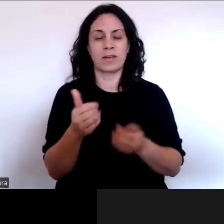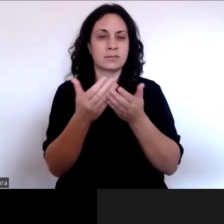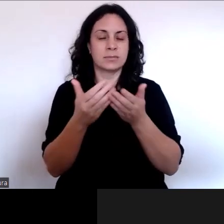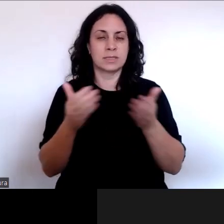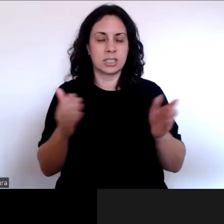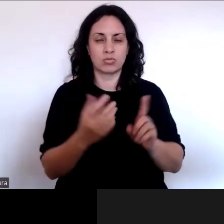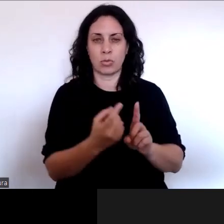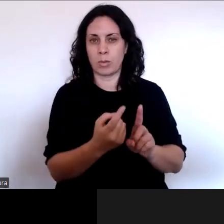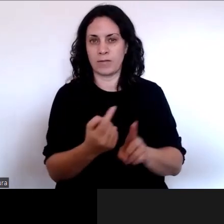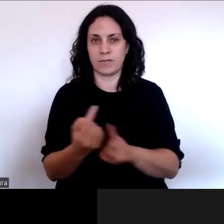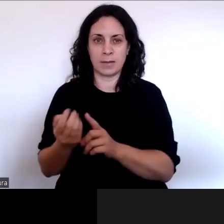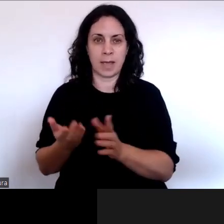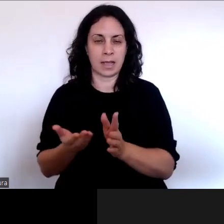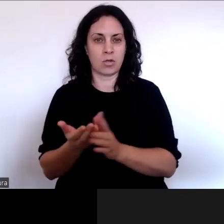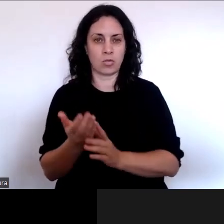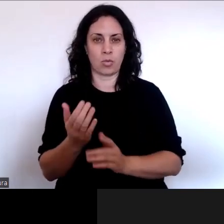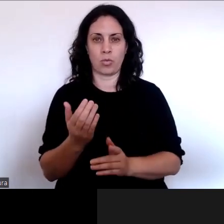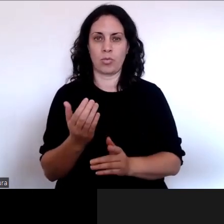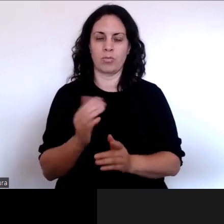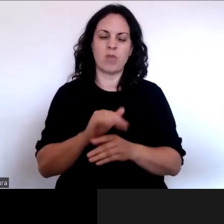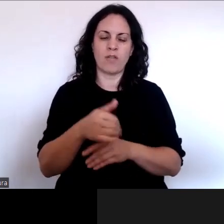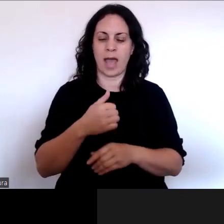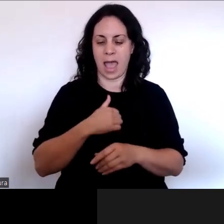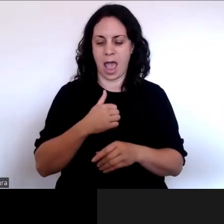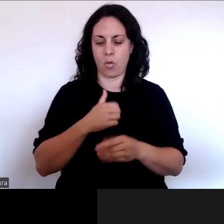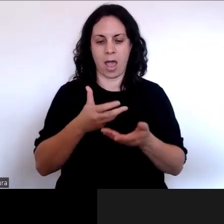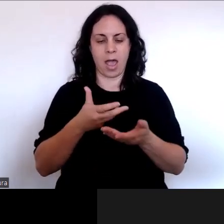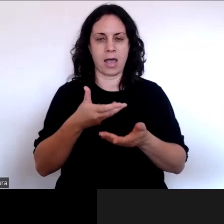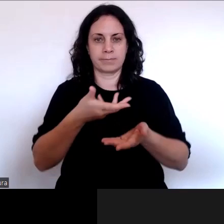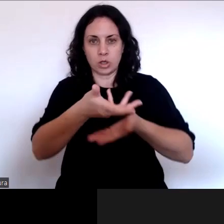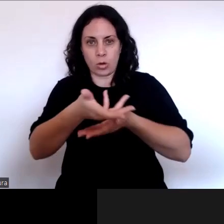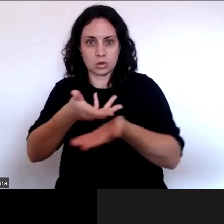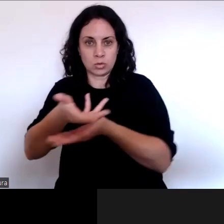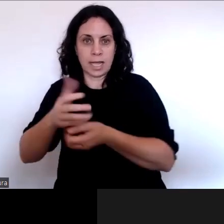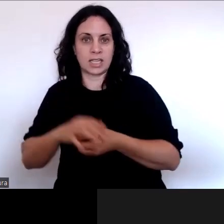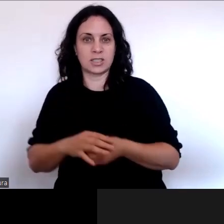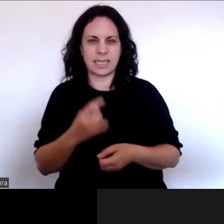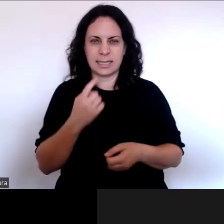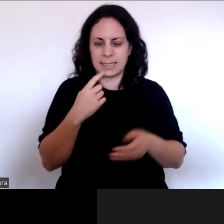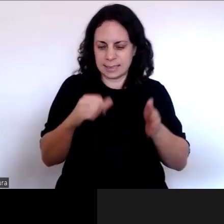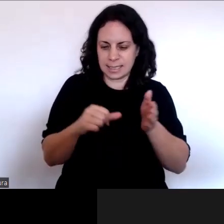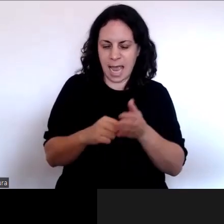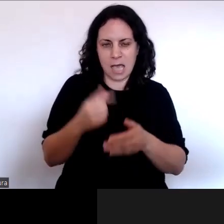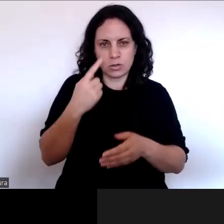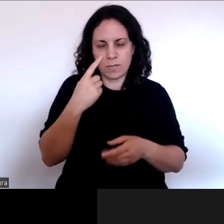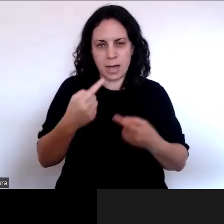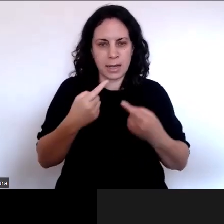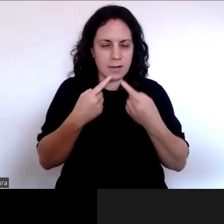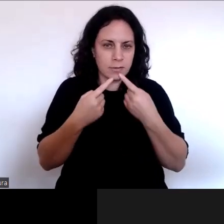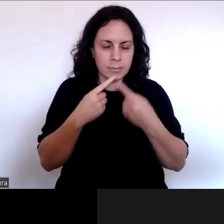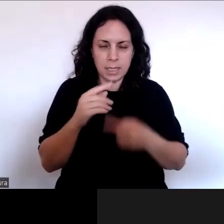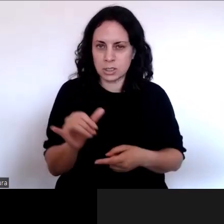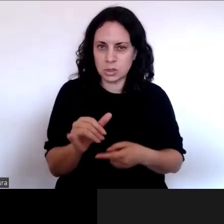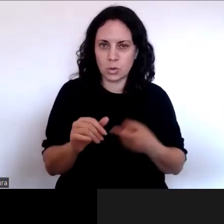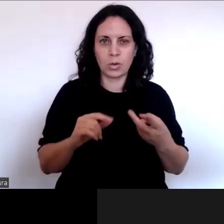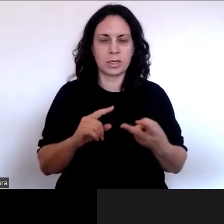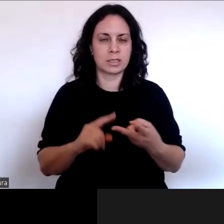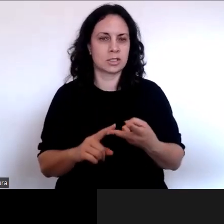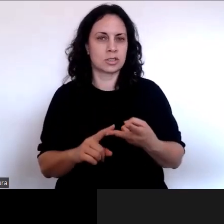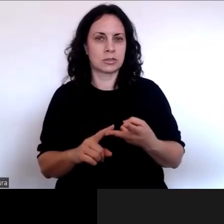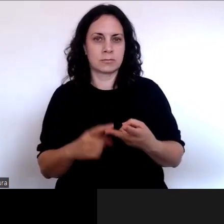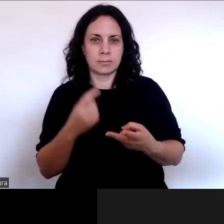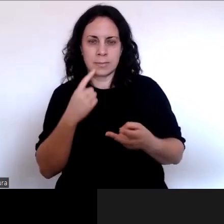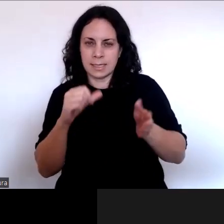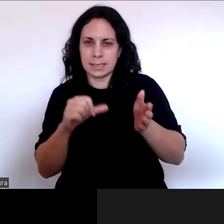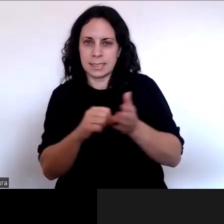engagement process has gone for people, whether people find it easy to find information, whether they found it easy to make a submission. And